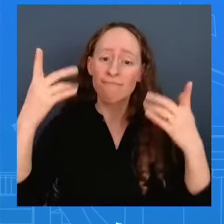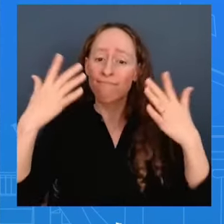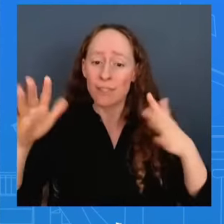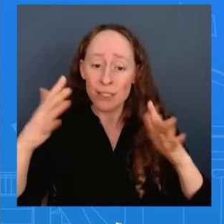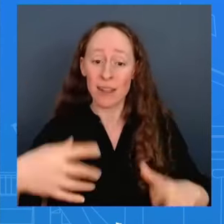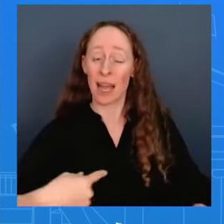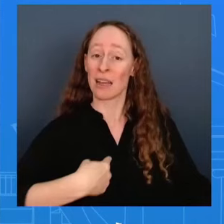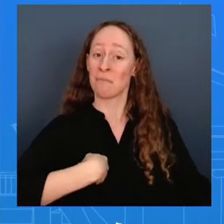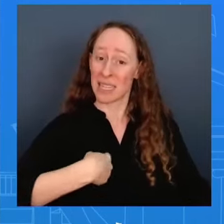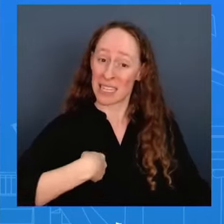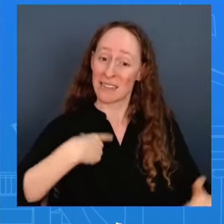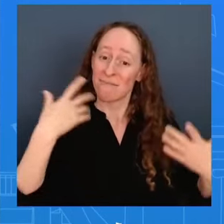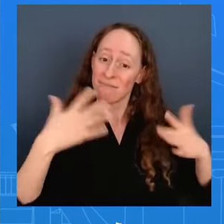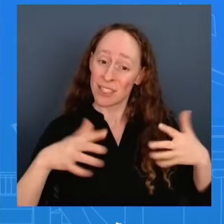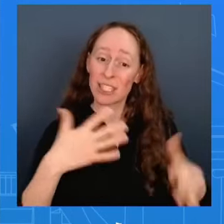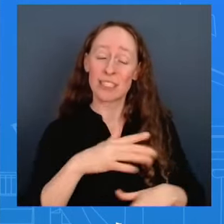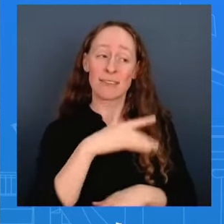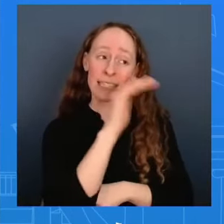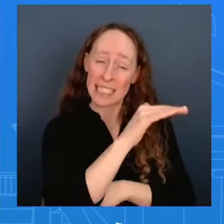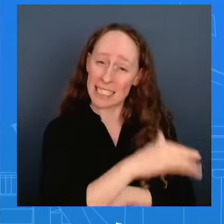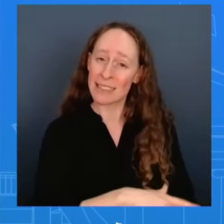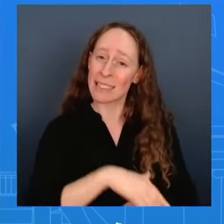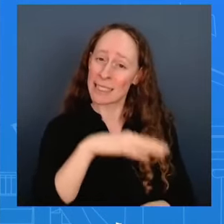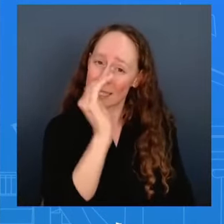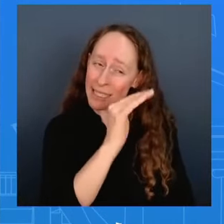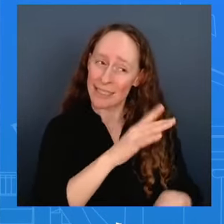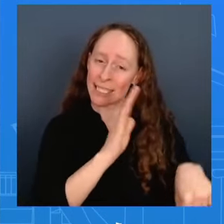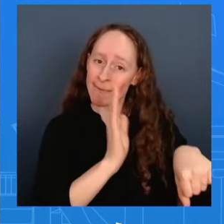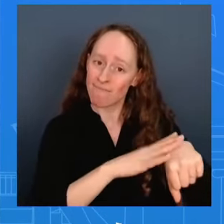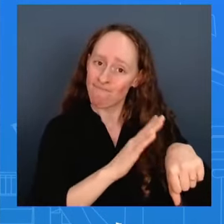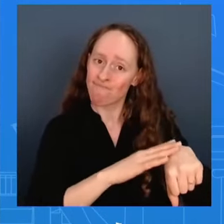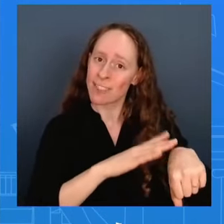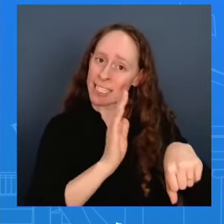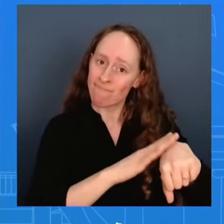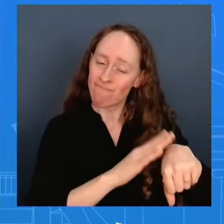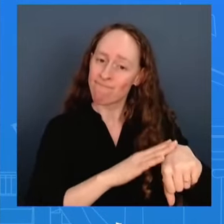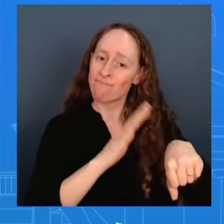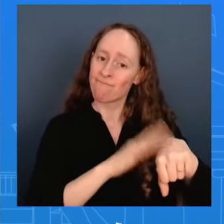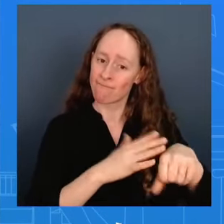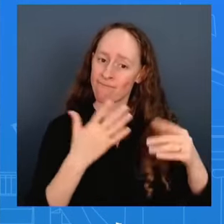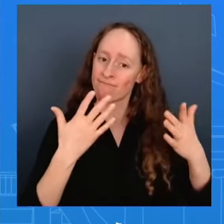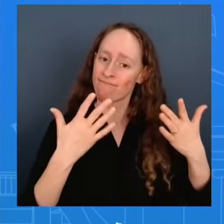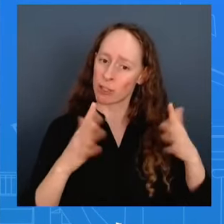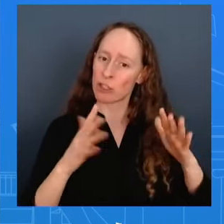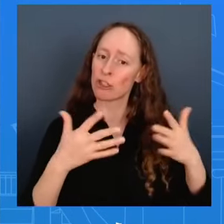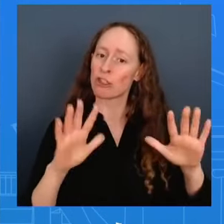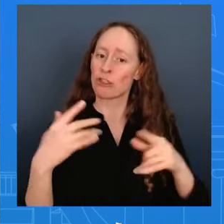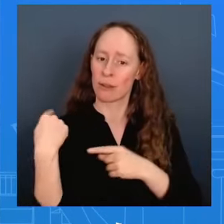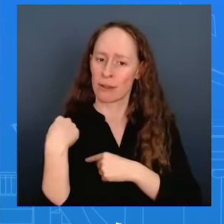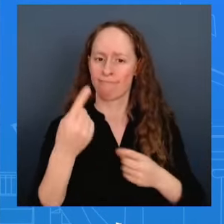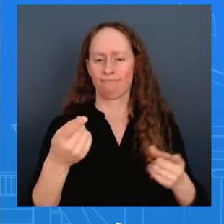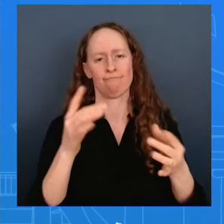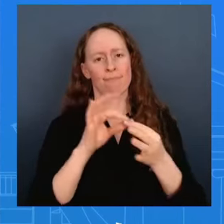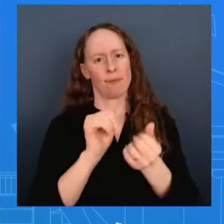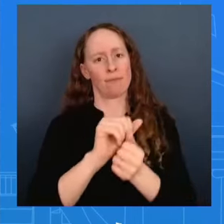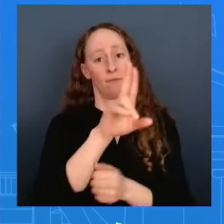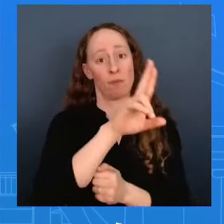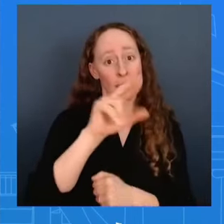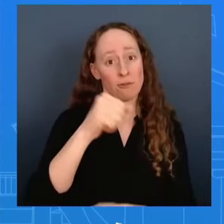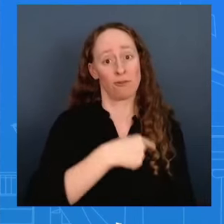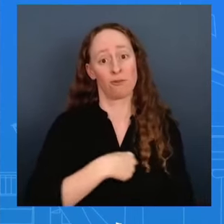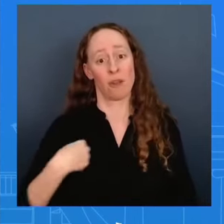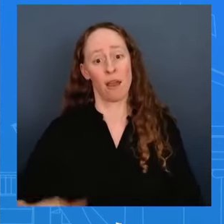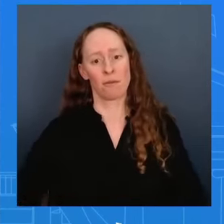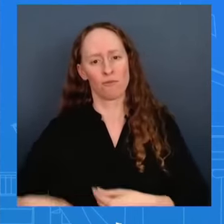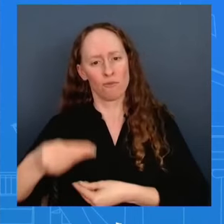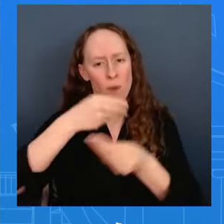um uh the sobriety with which we approach the u.s china trade and economic relationship uh it needs to be fair